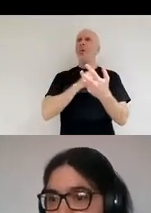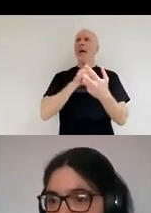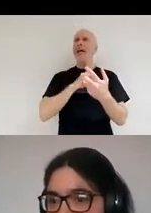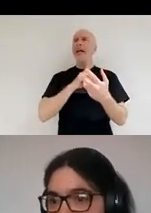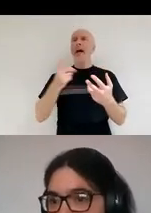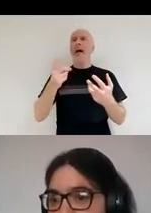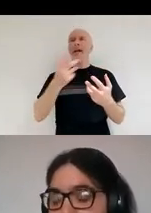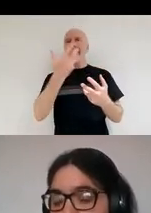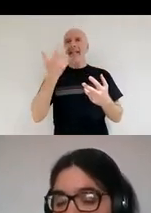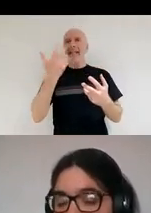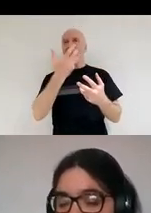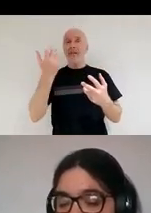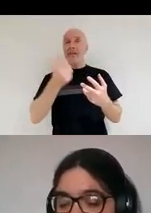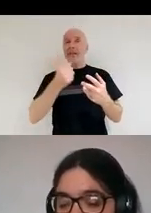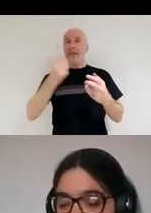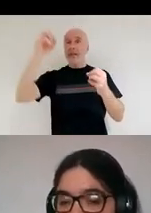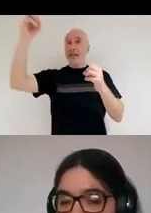can see.